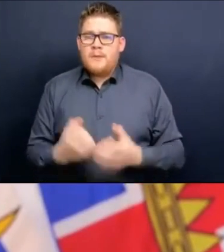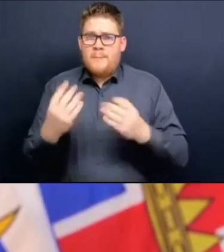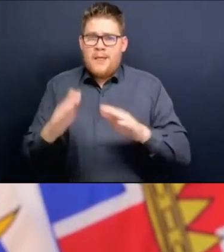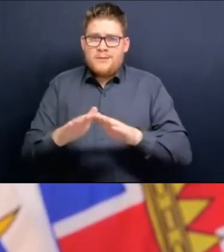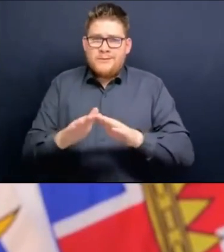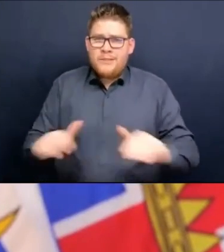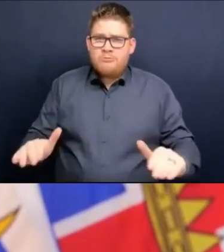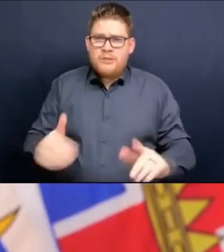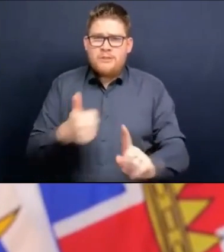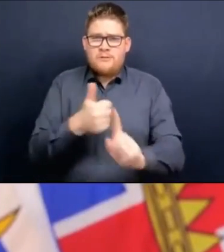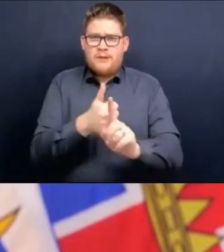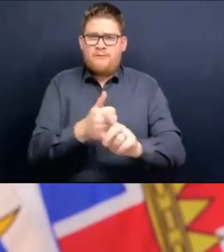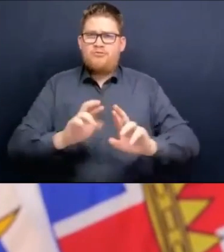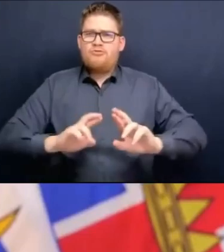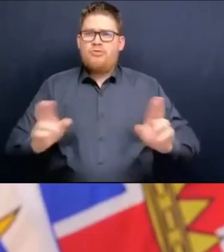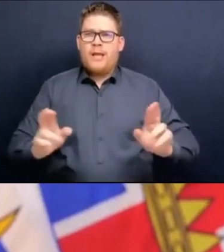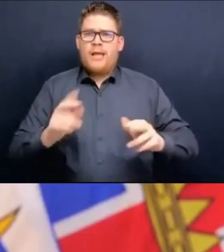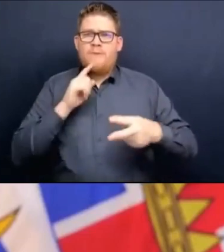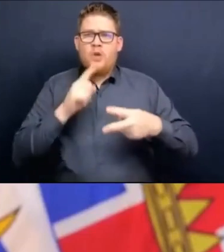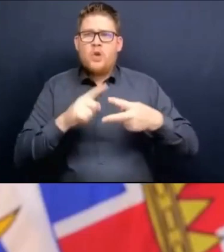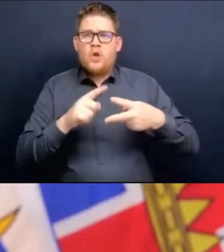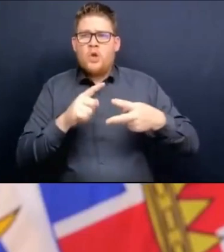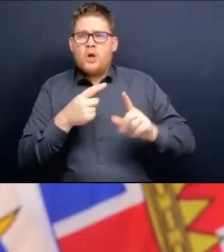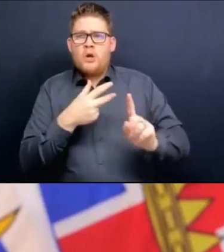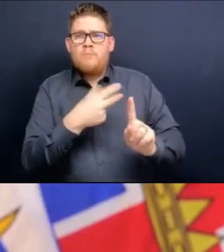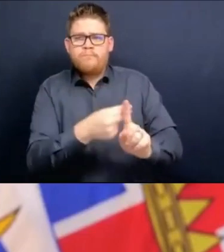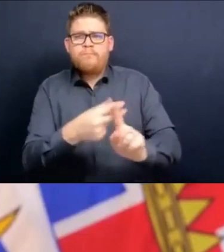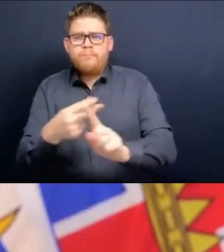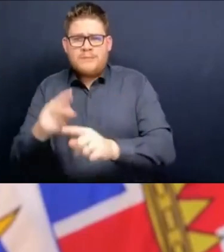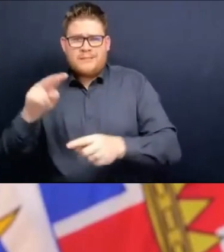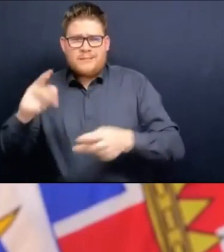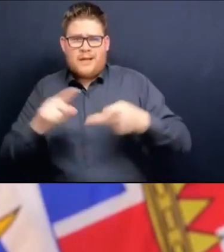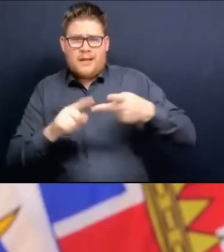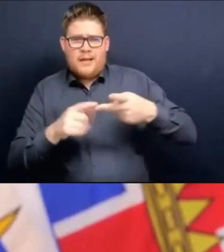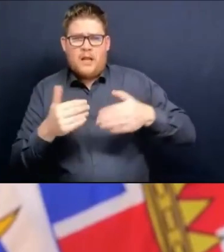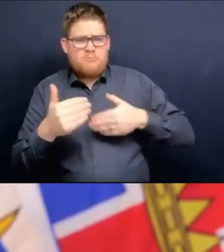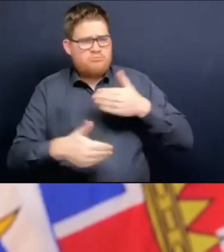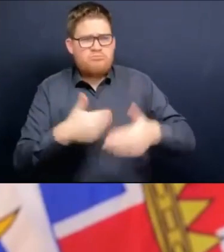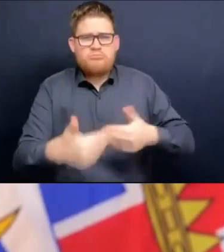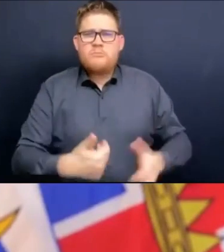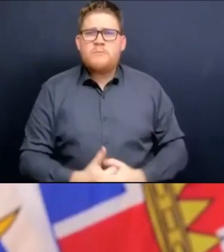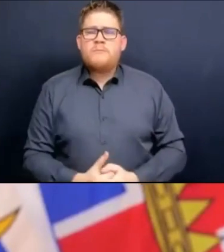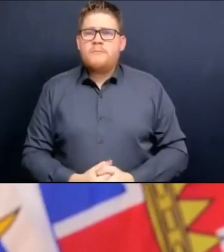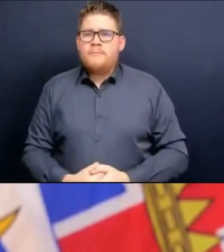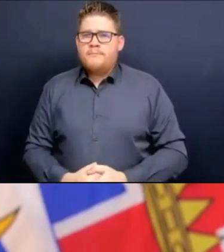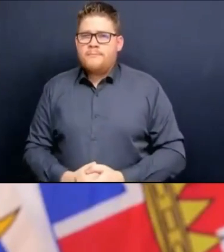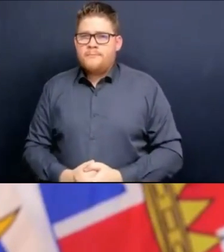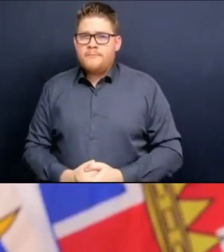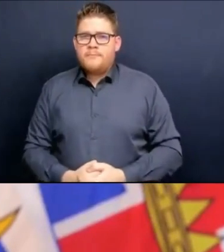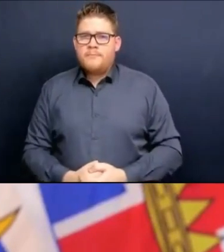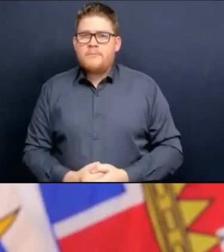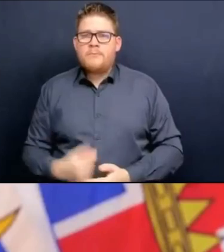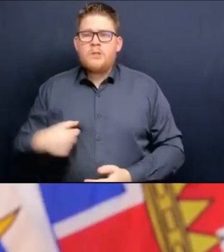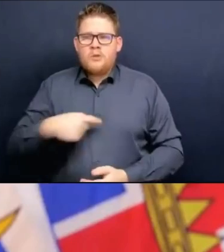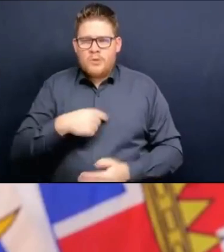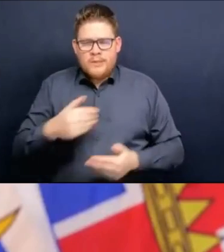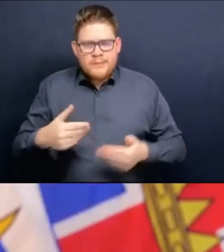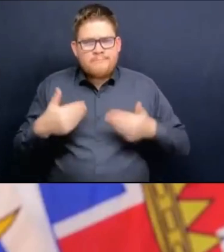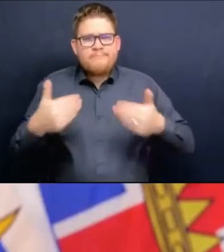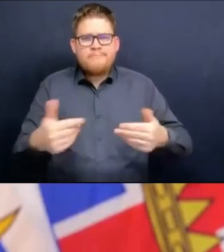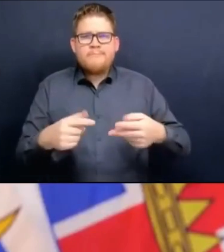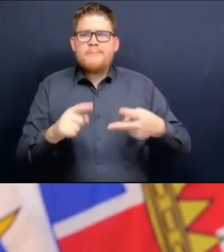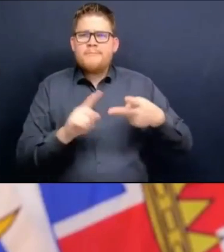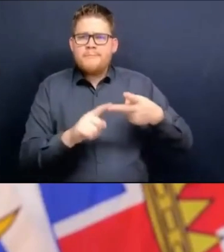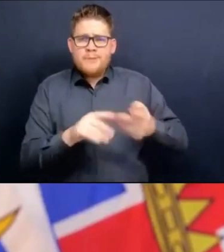as we're still seeing transmission. And to normalize things for young kids in